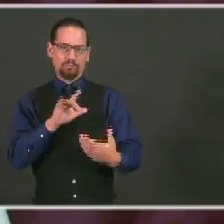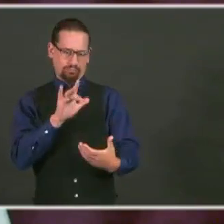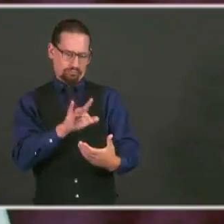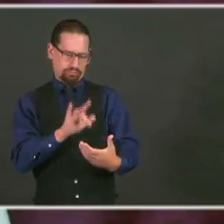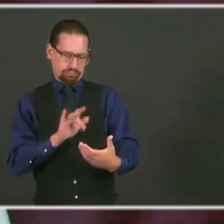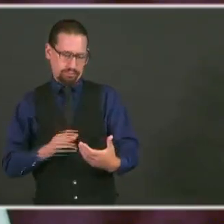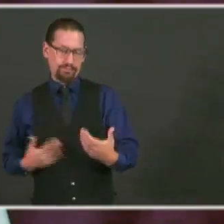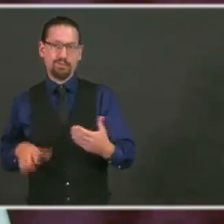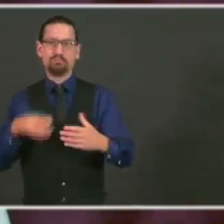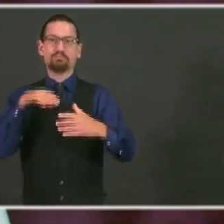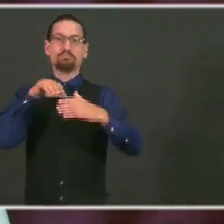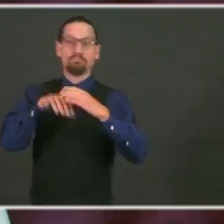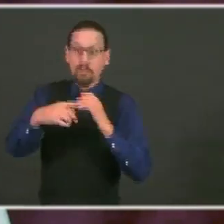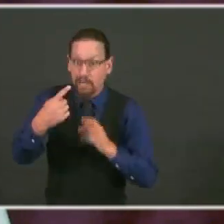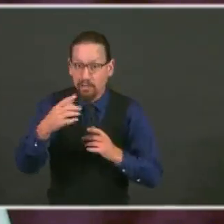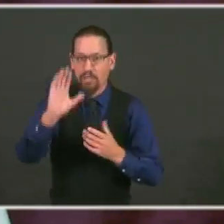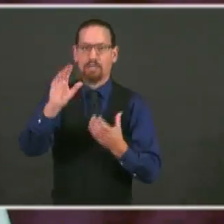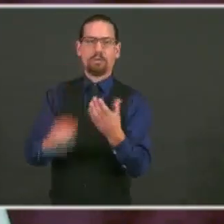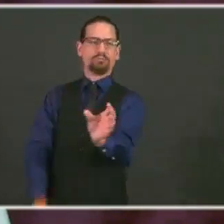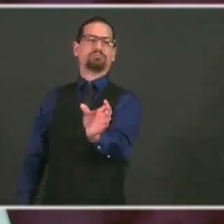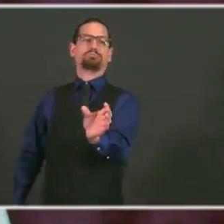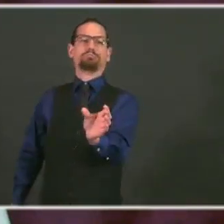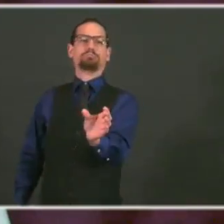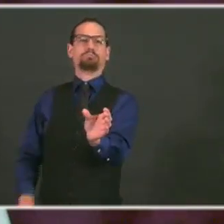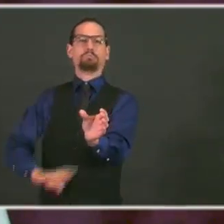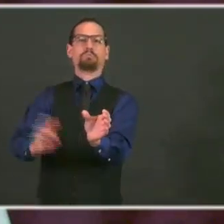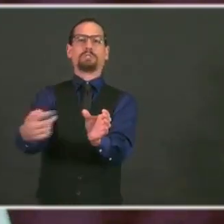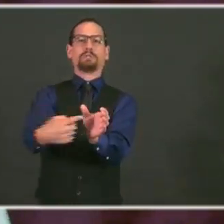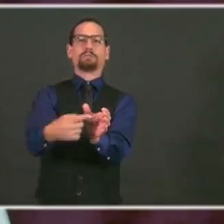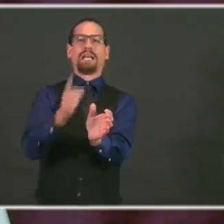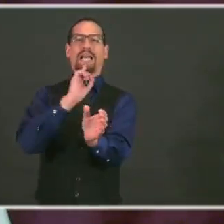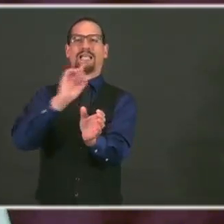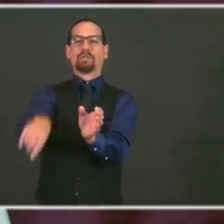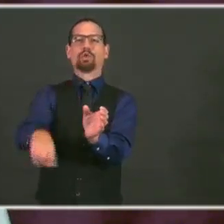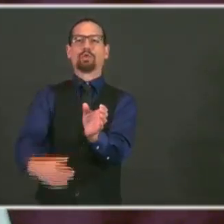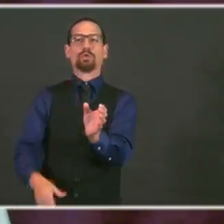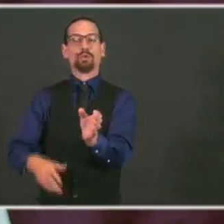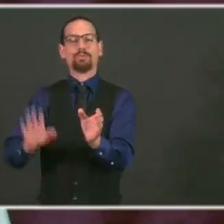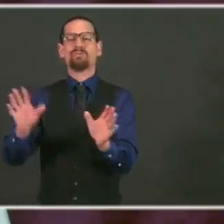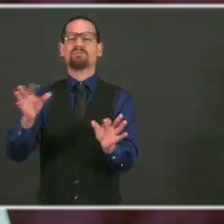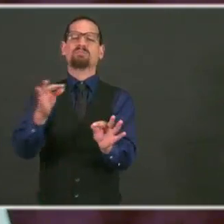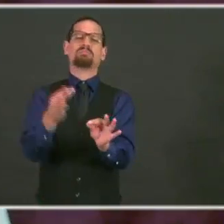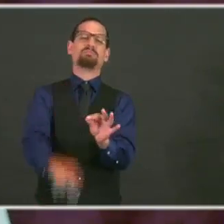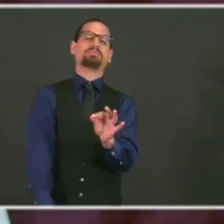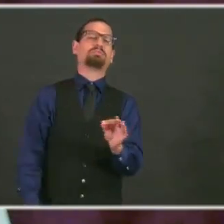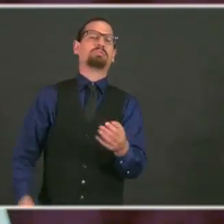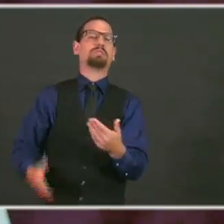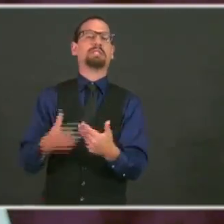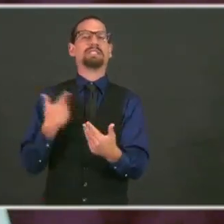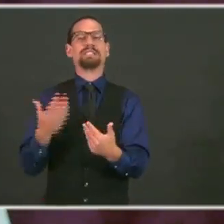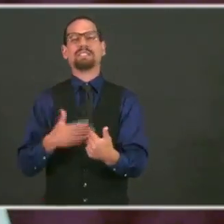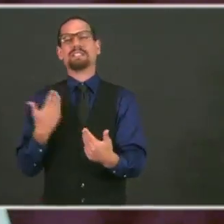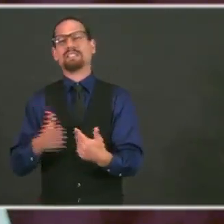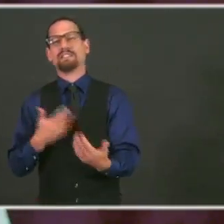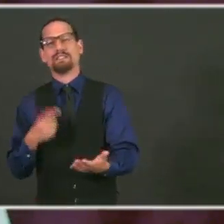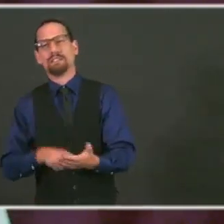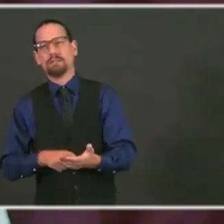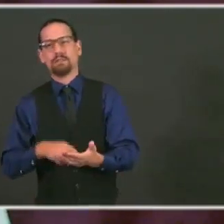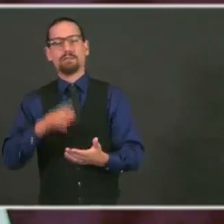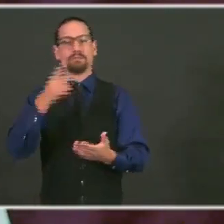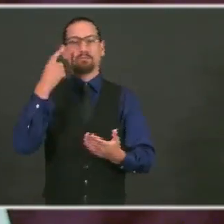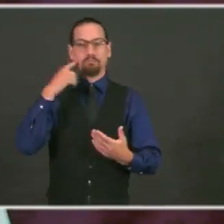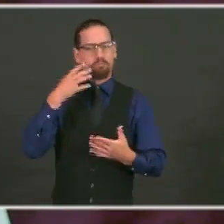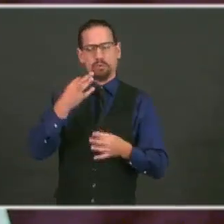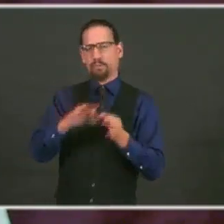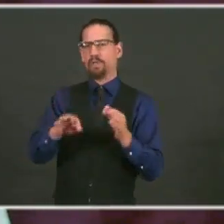any type of symptom screening, you need to do that. And it could be as simple as asking everyone who walks in to show you